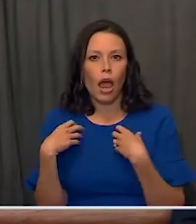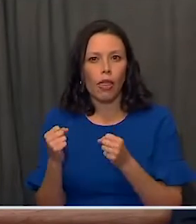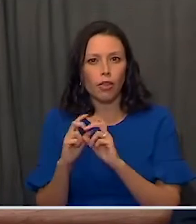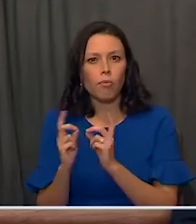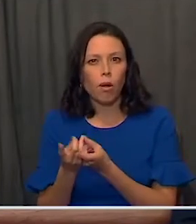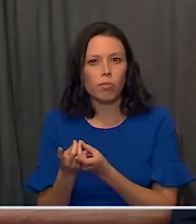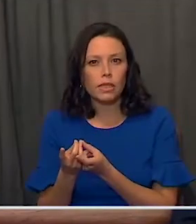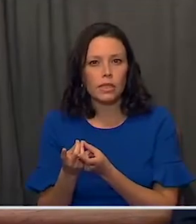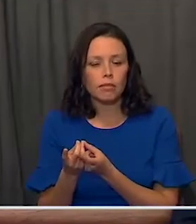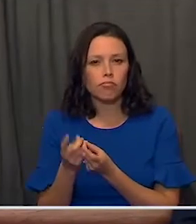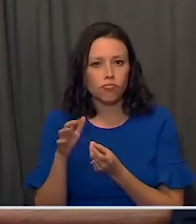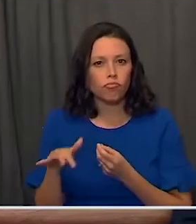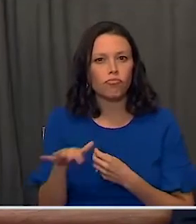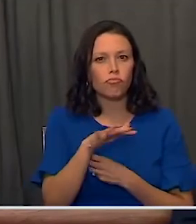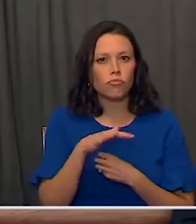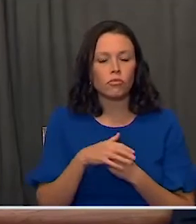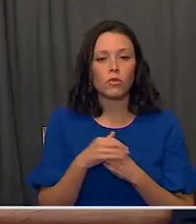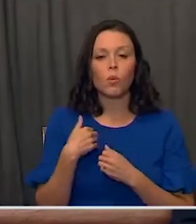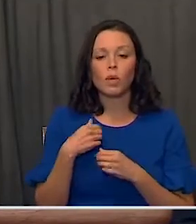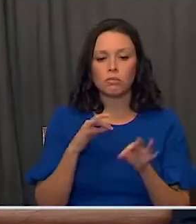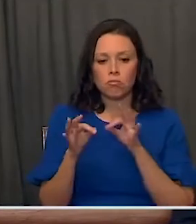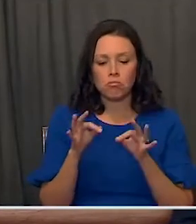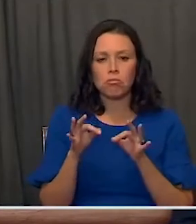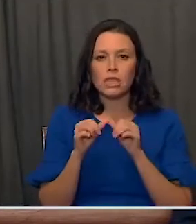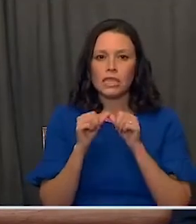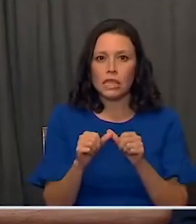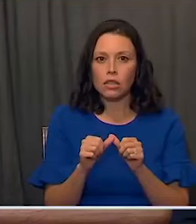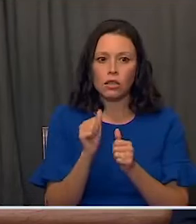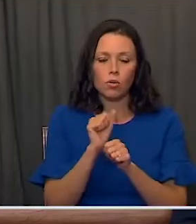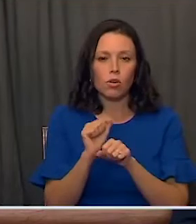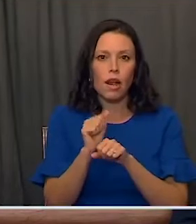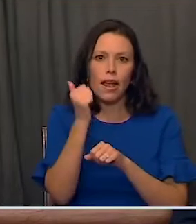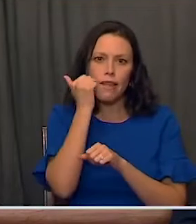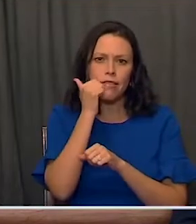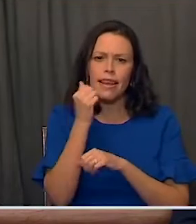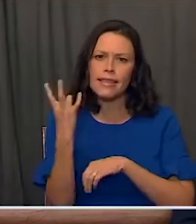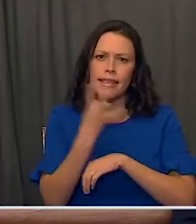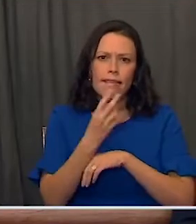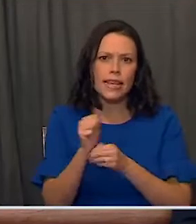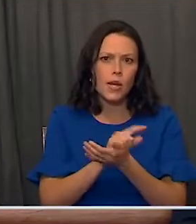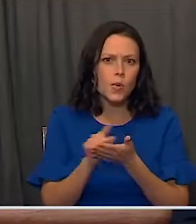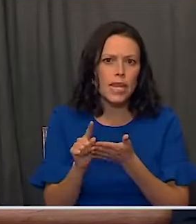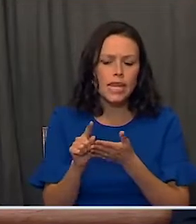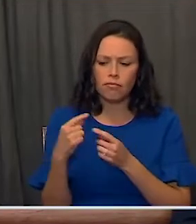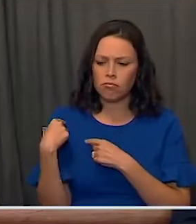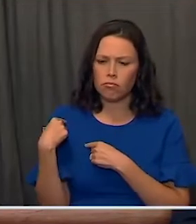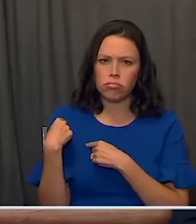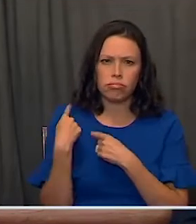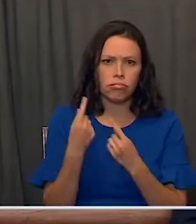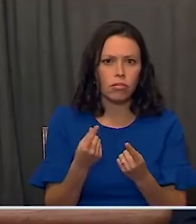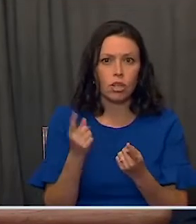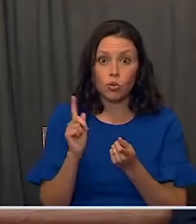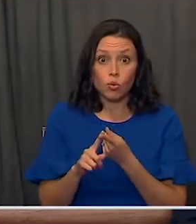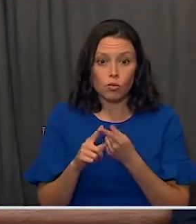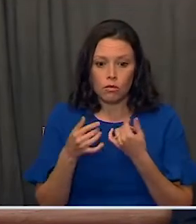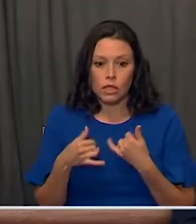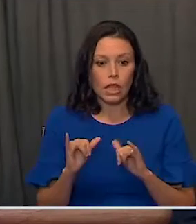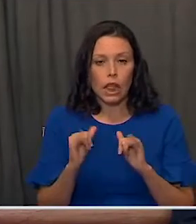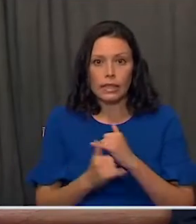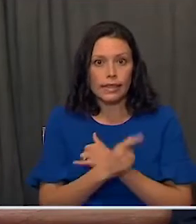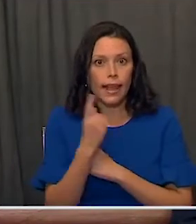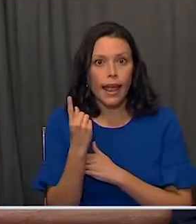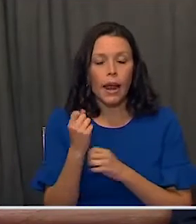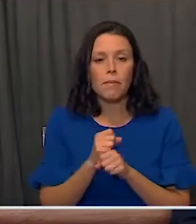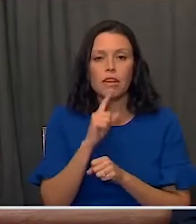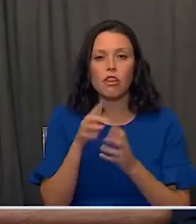And as we'll describe to you today, we've continued to work seven days a week all throughout this year and up to this very moment to